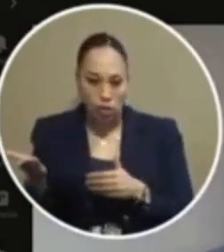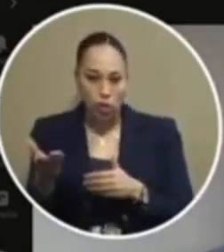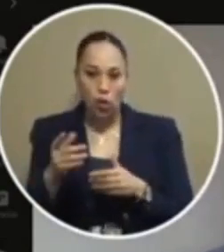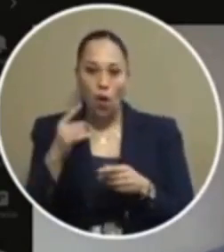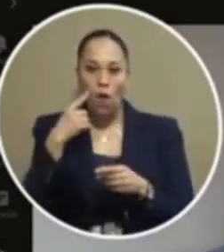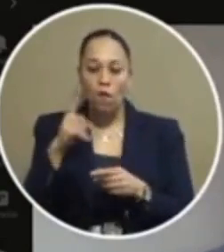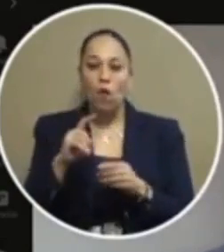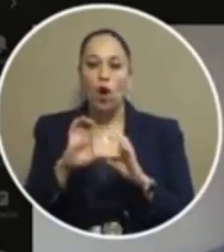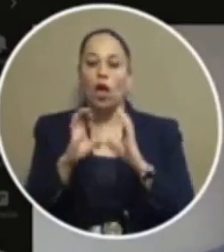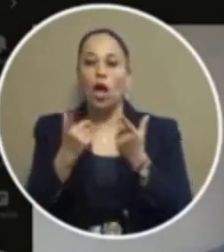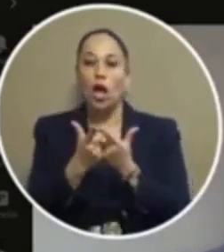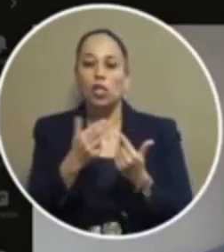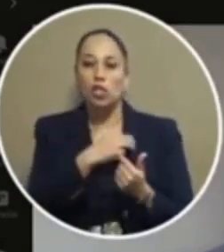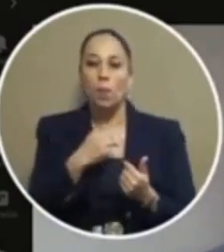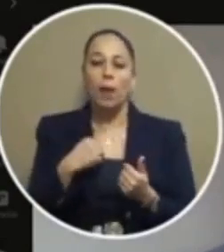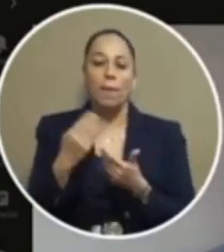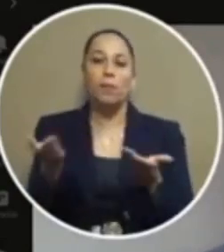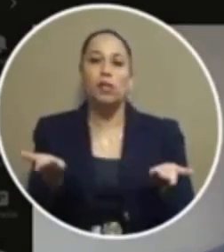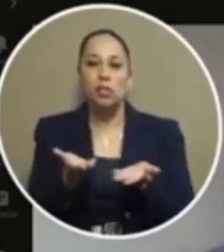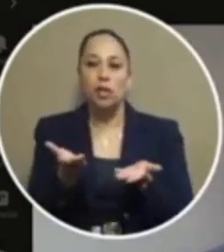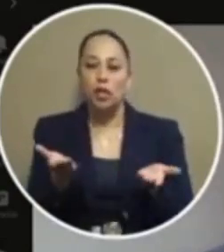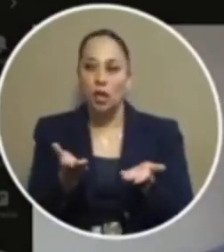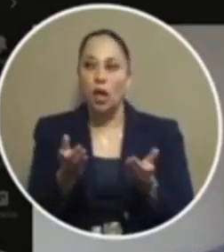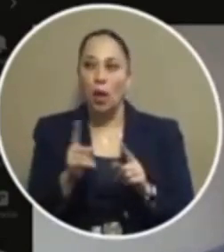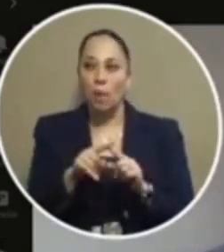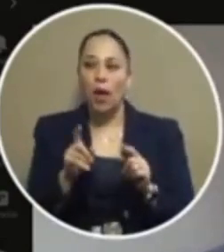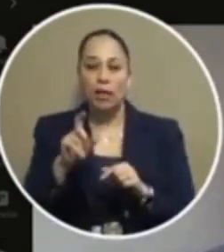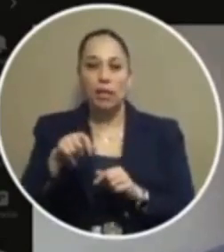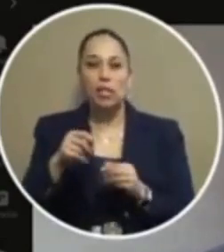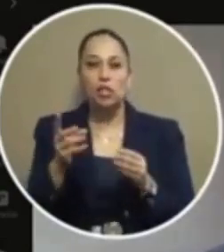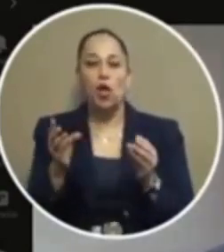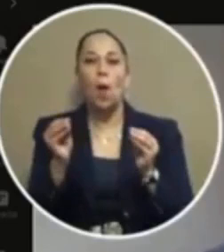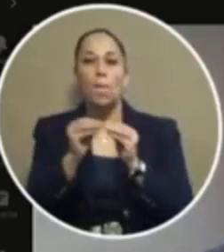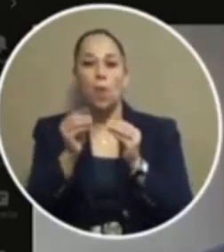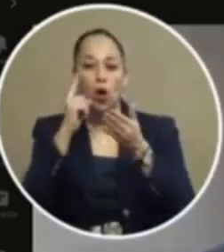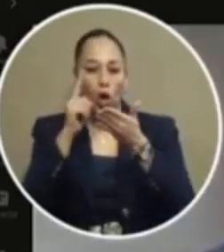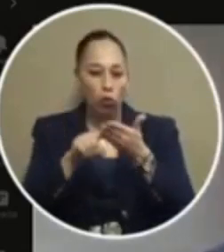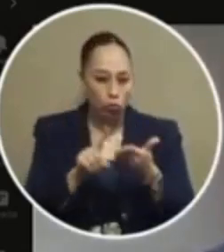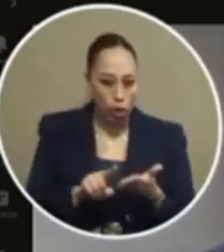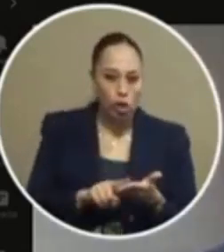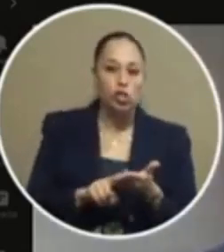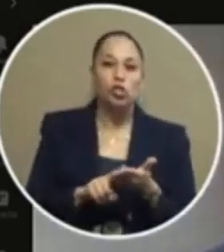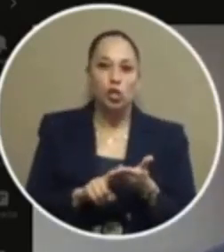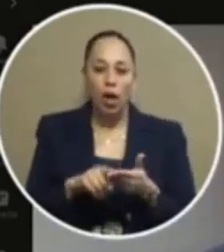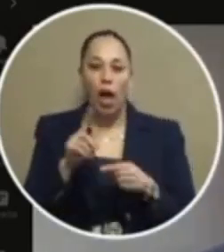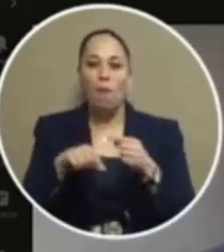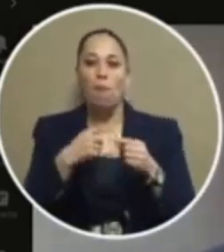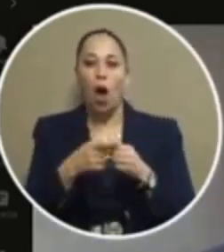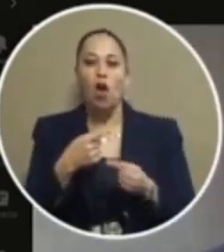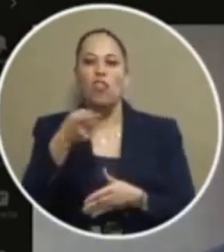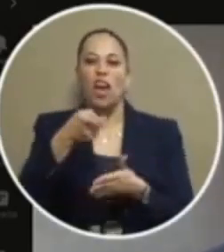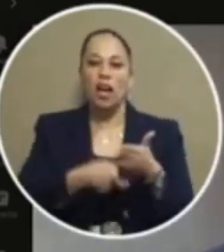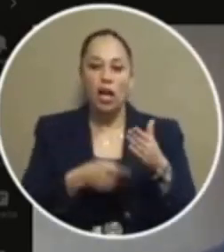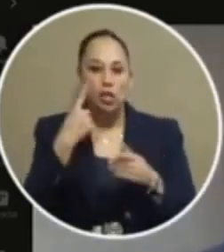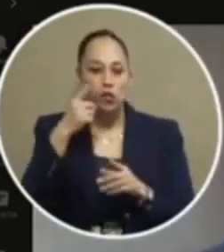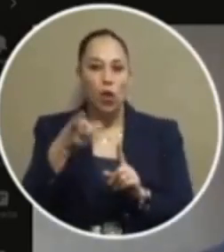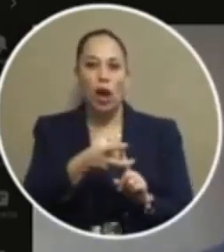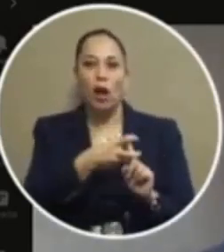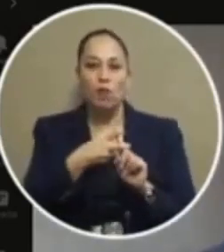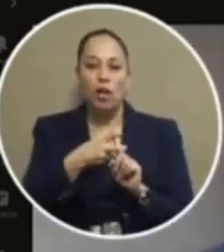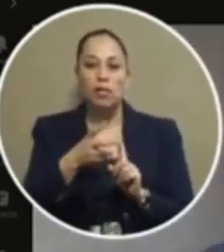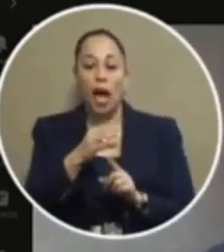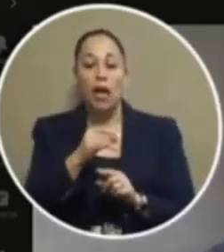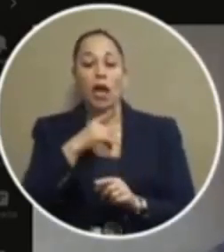fellow council members here um there obviously needs to be a lot more research done about the cost of arrests um you know